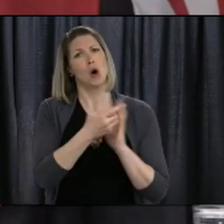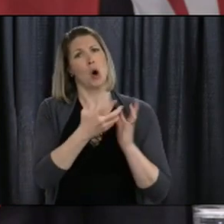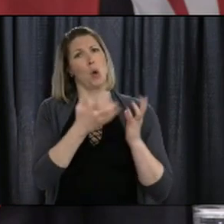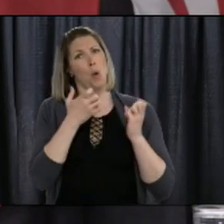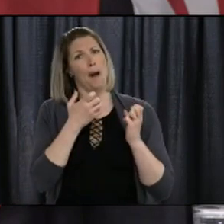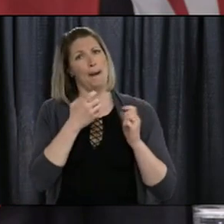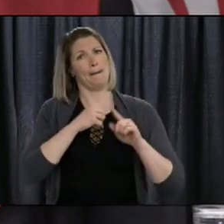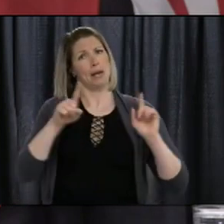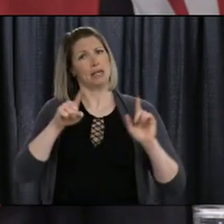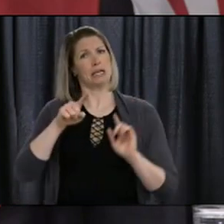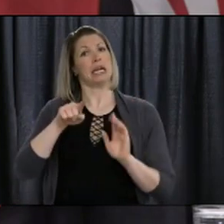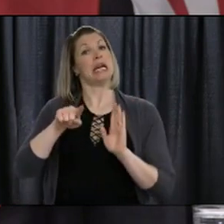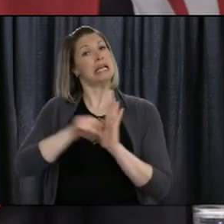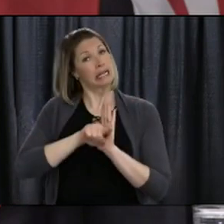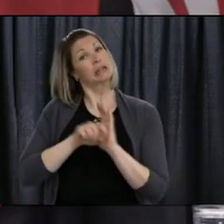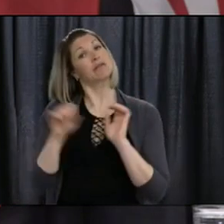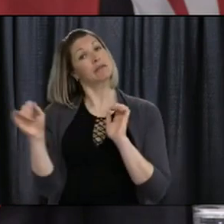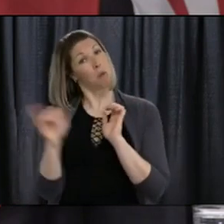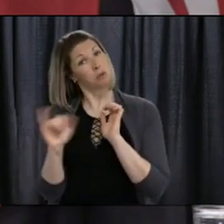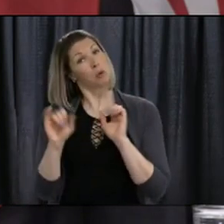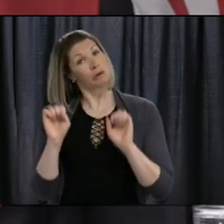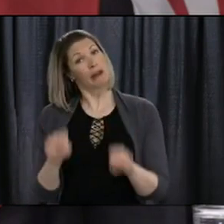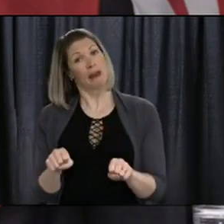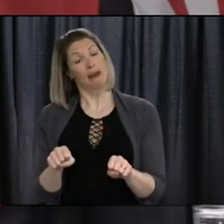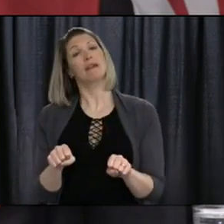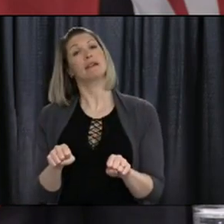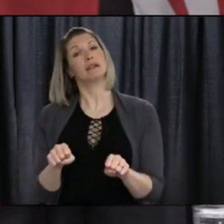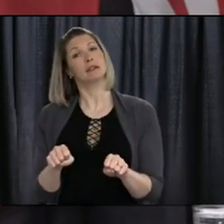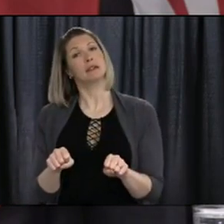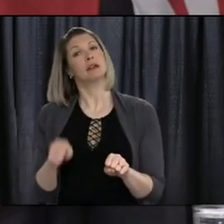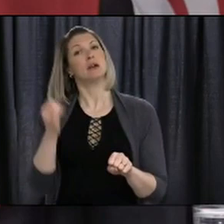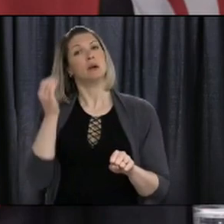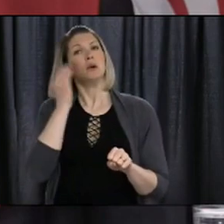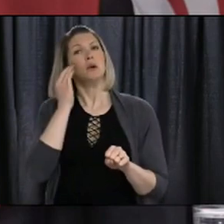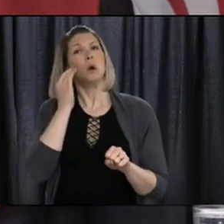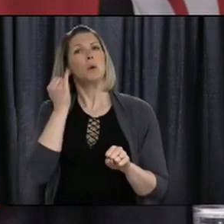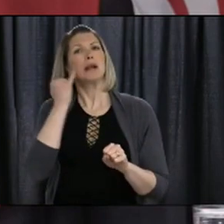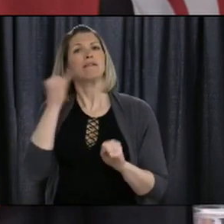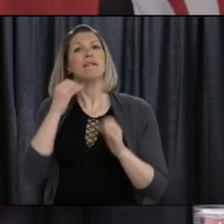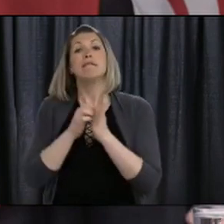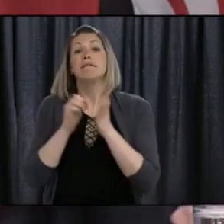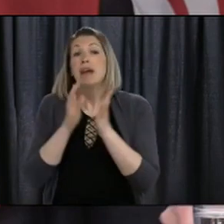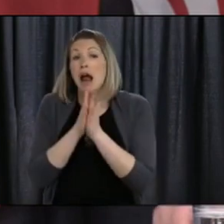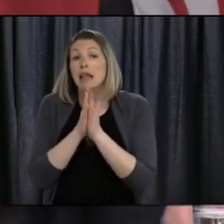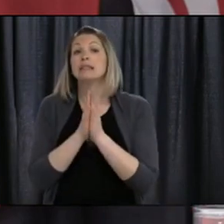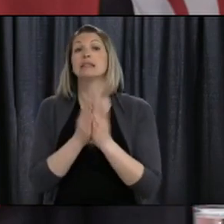once again like to take a few minutes to speak about the issue of gender-based violence.